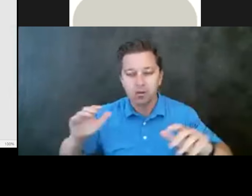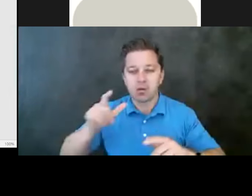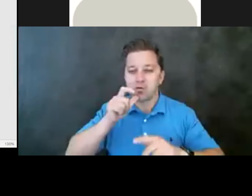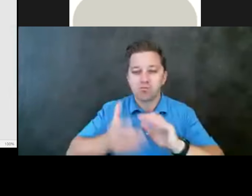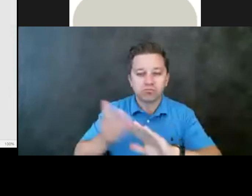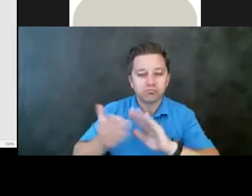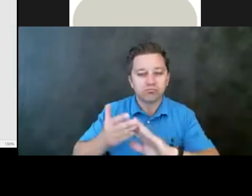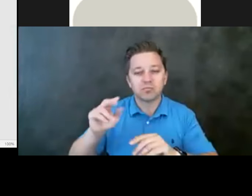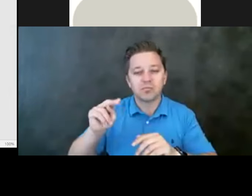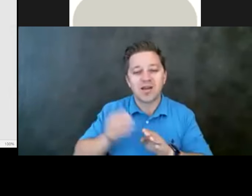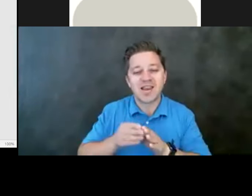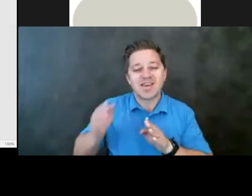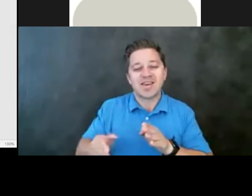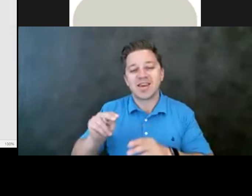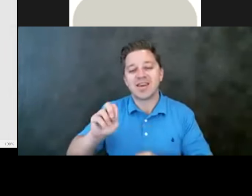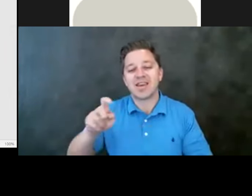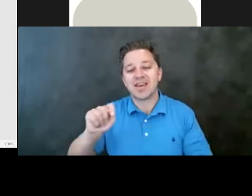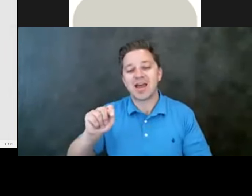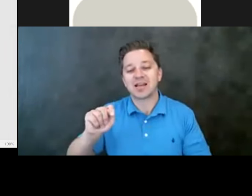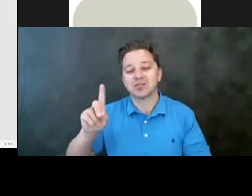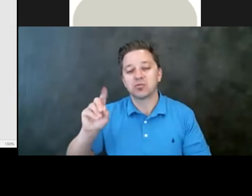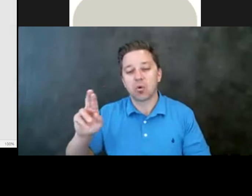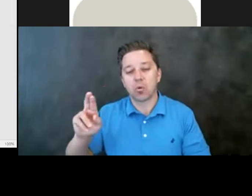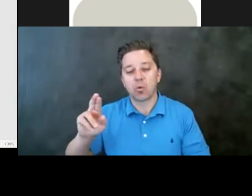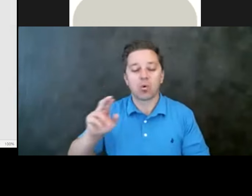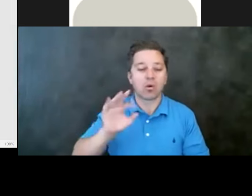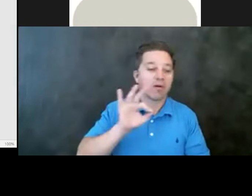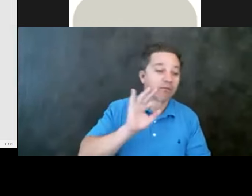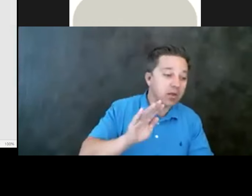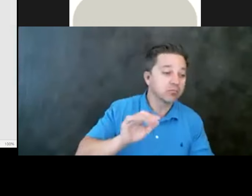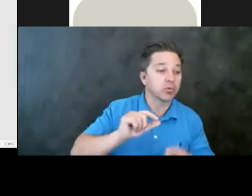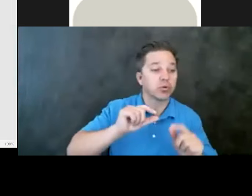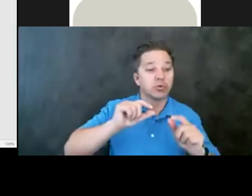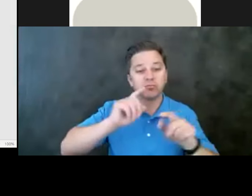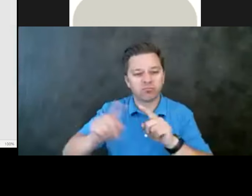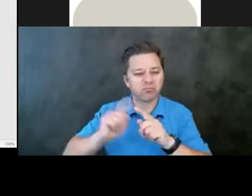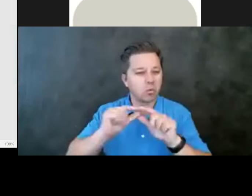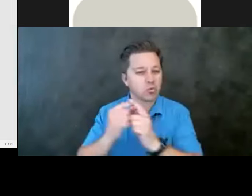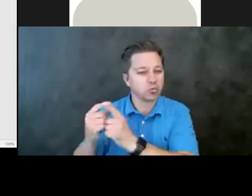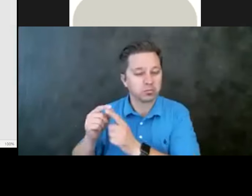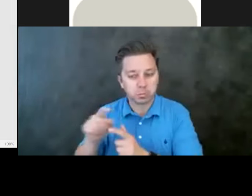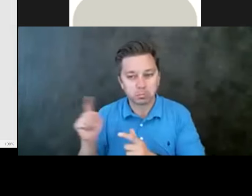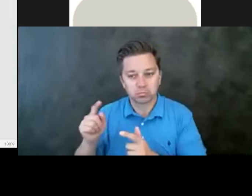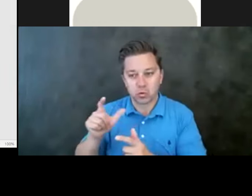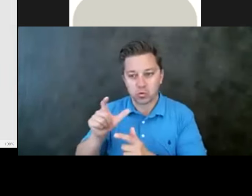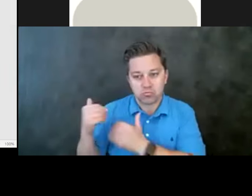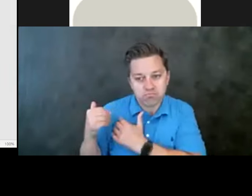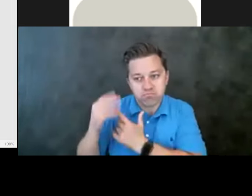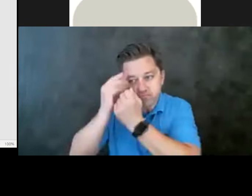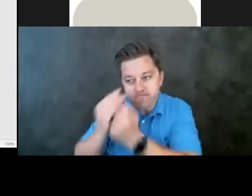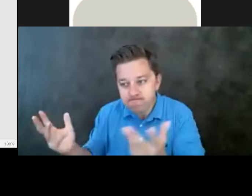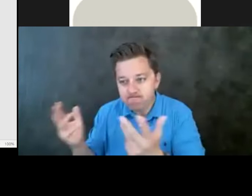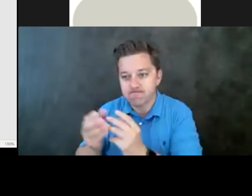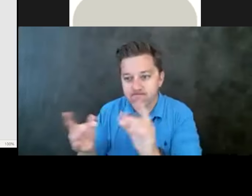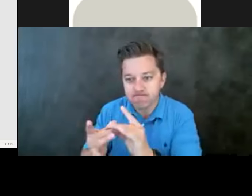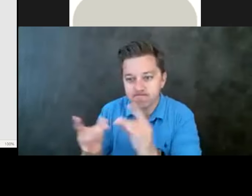Facebook groups, you know, who are kind of, uh, providing information to their communities, but who might not